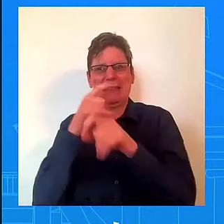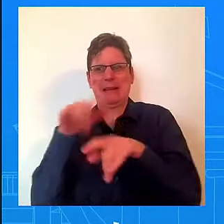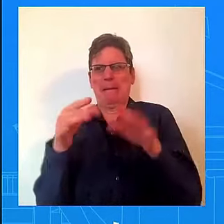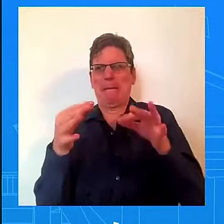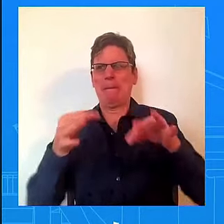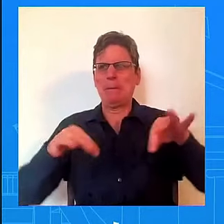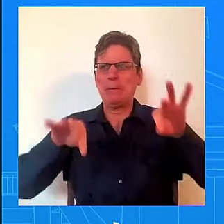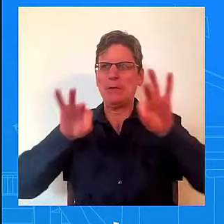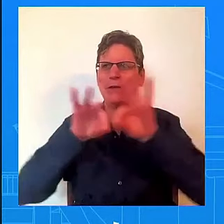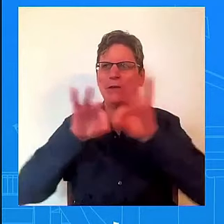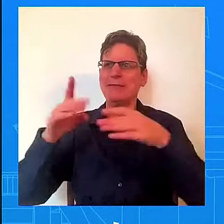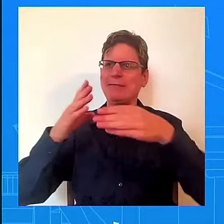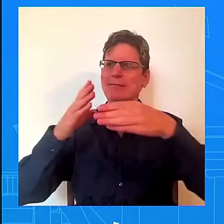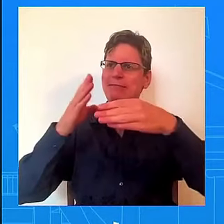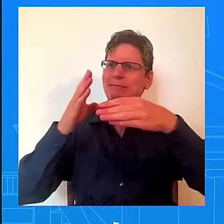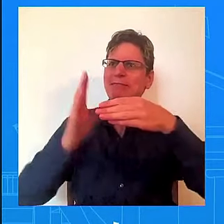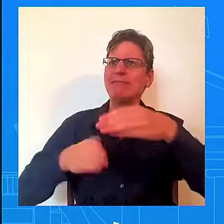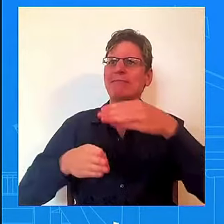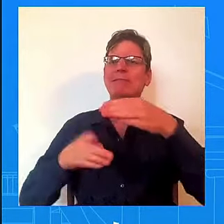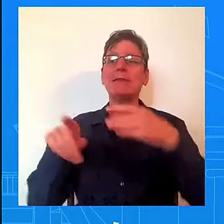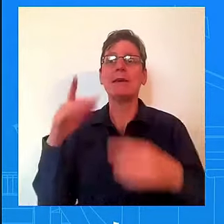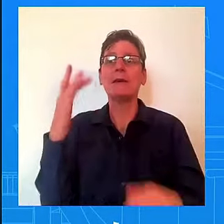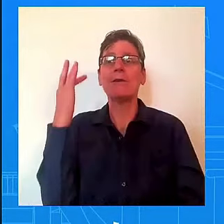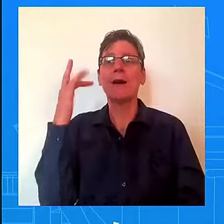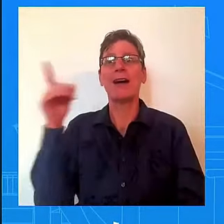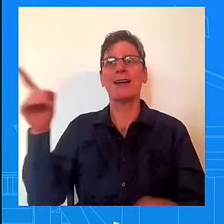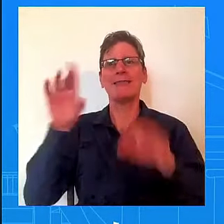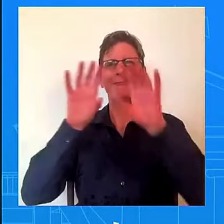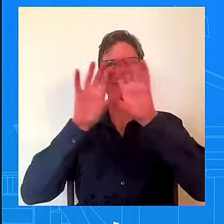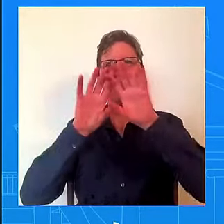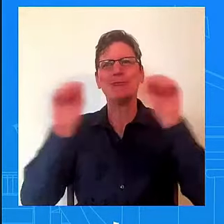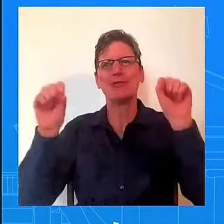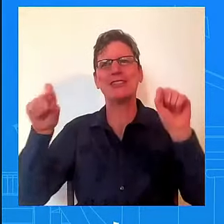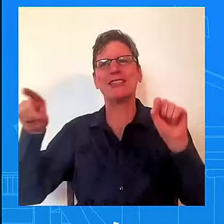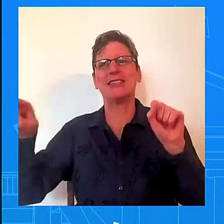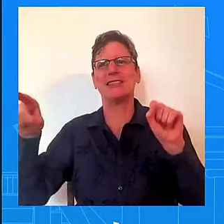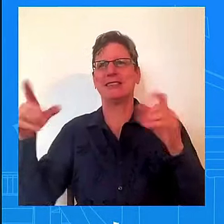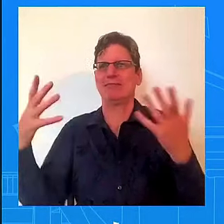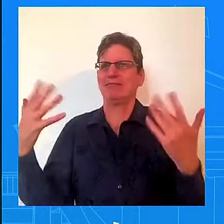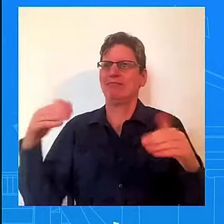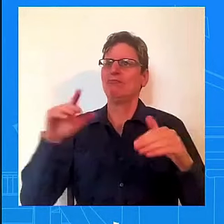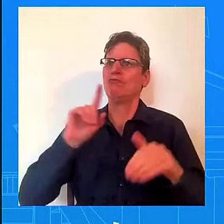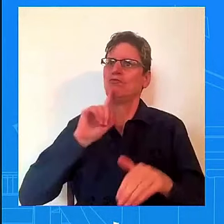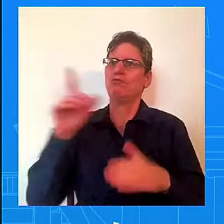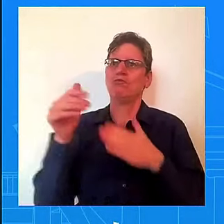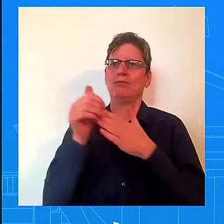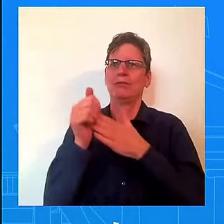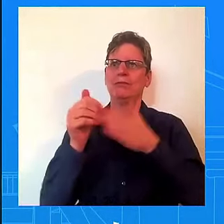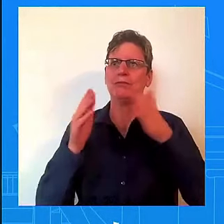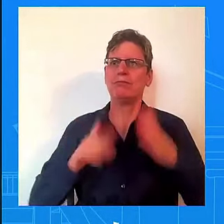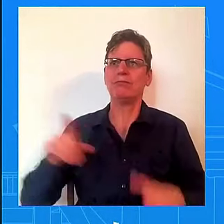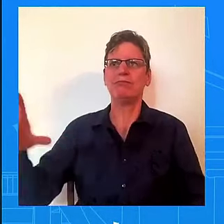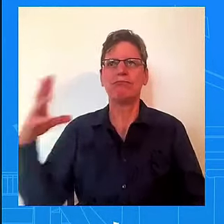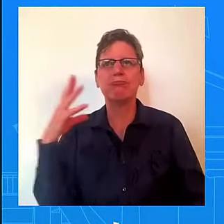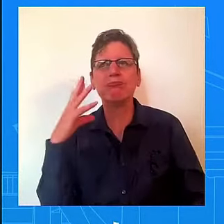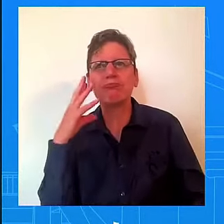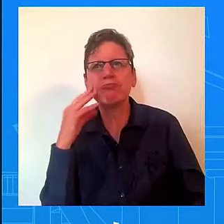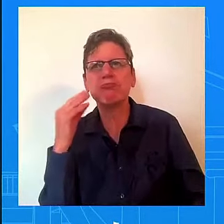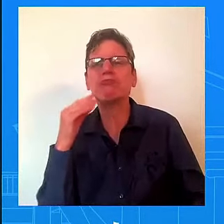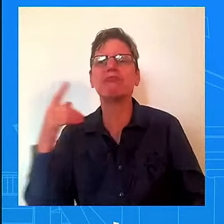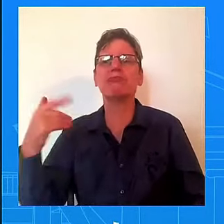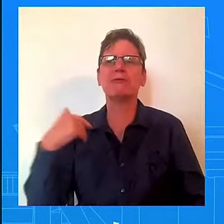discussed around the kitchen table. And so that's what he brings. He brings experience and understanding. And, you know,